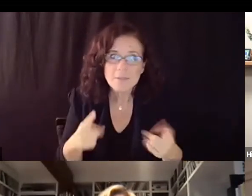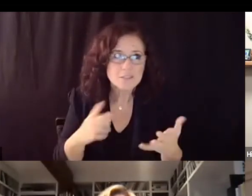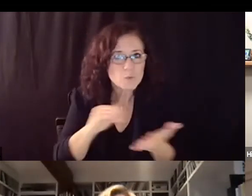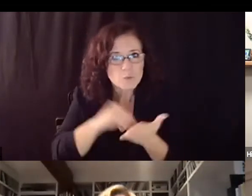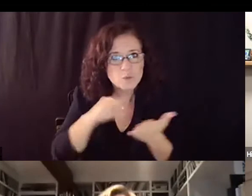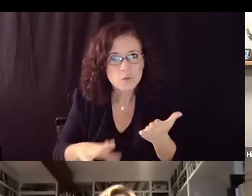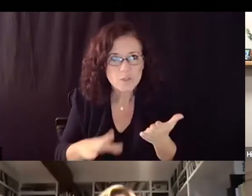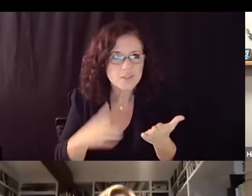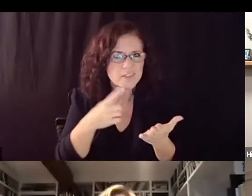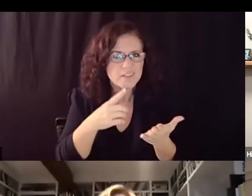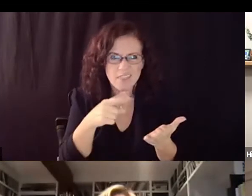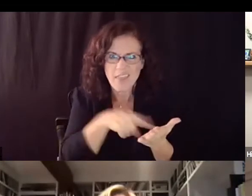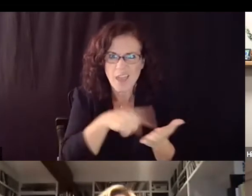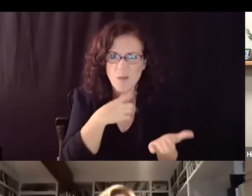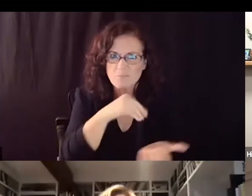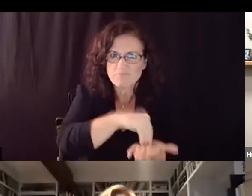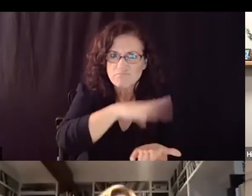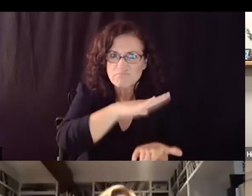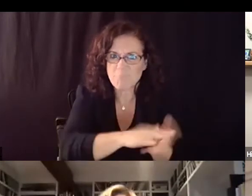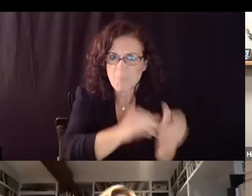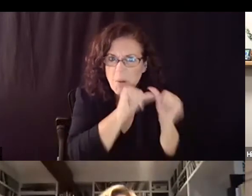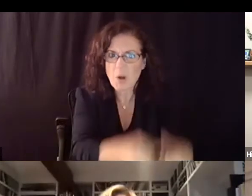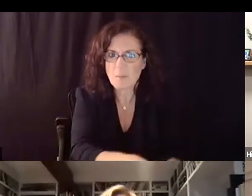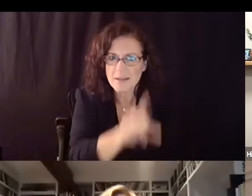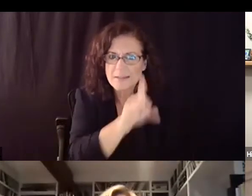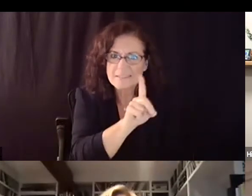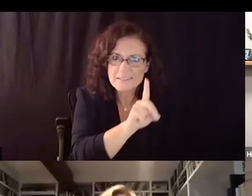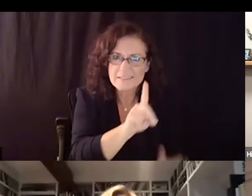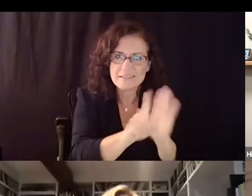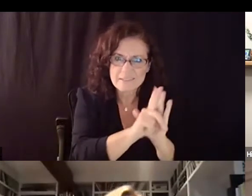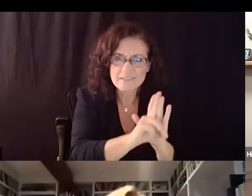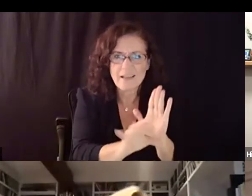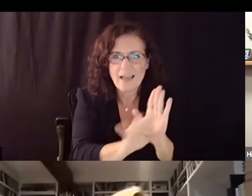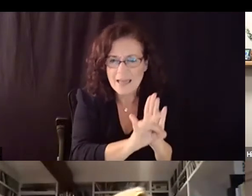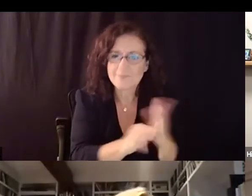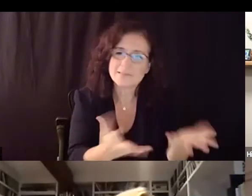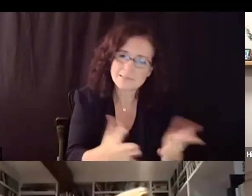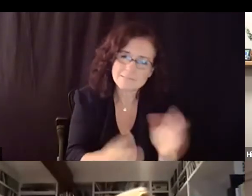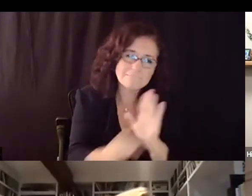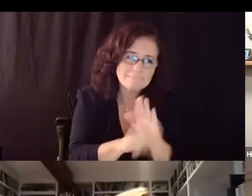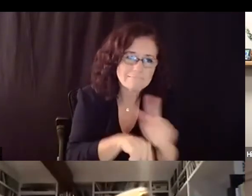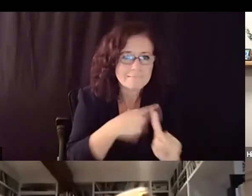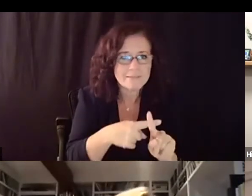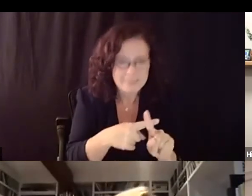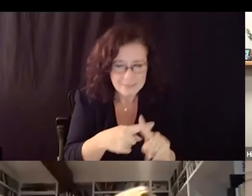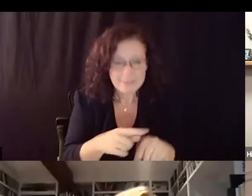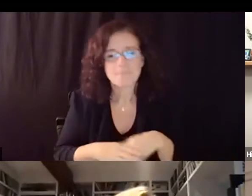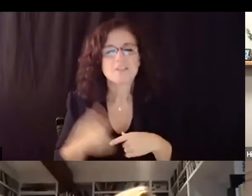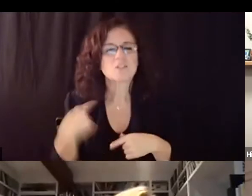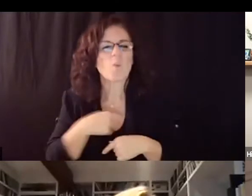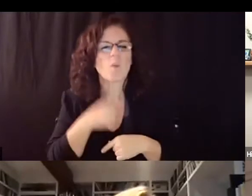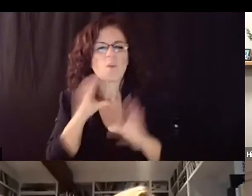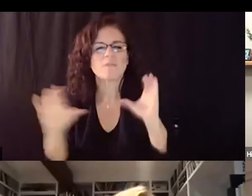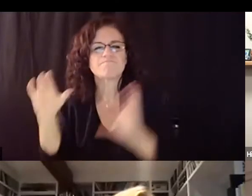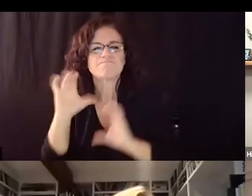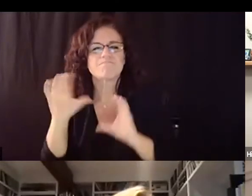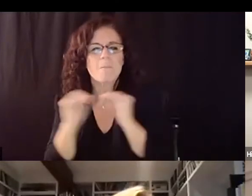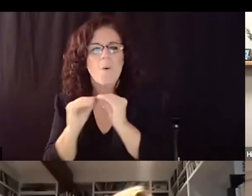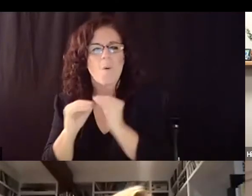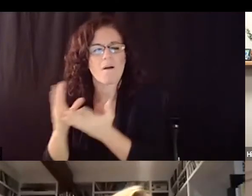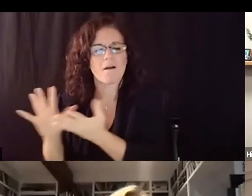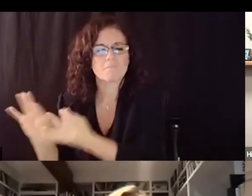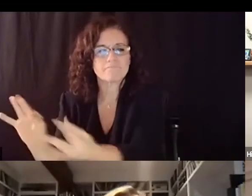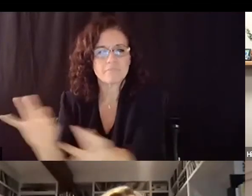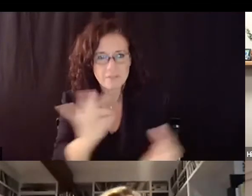information to all our teachers and principals and others and getting their feedback but more more of that to come